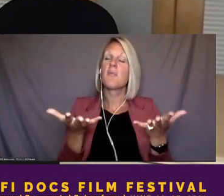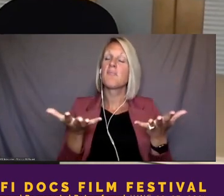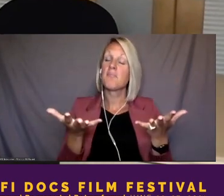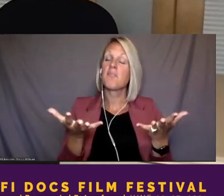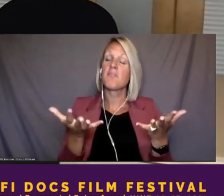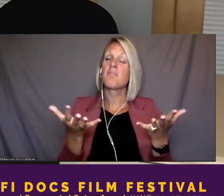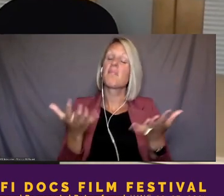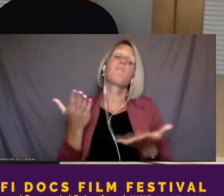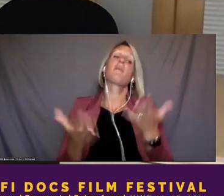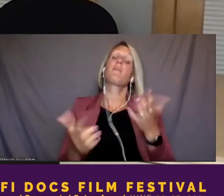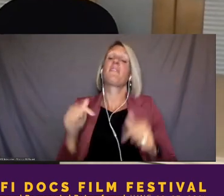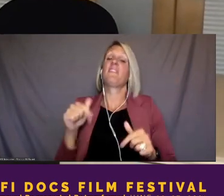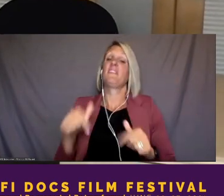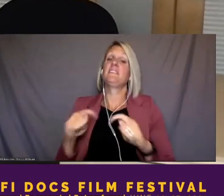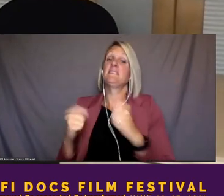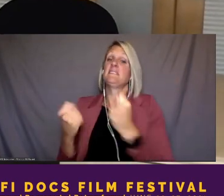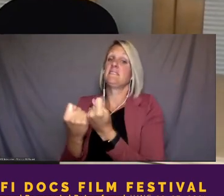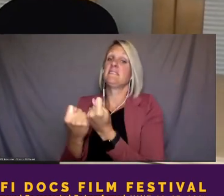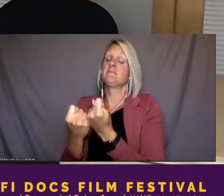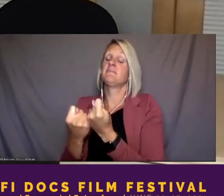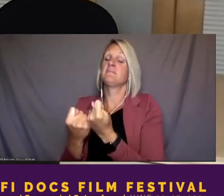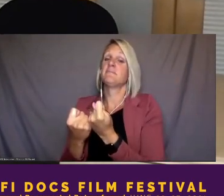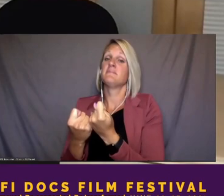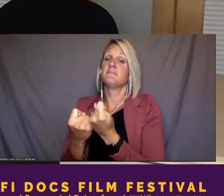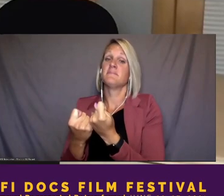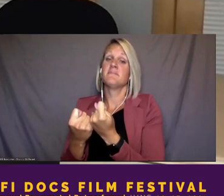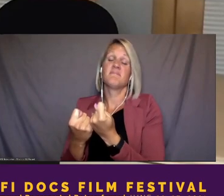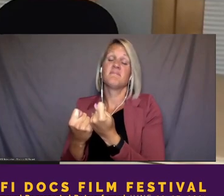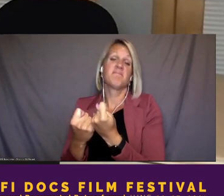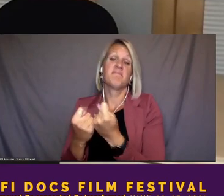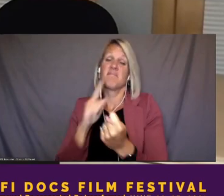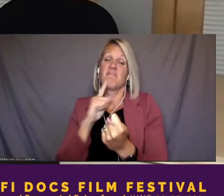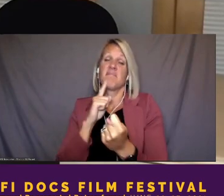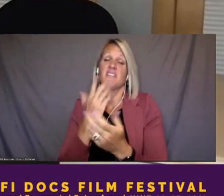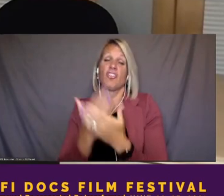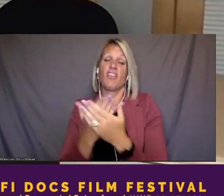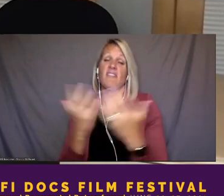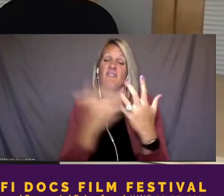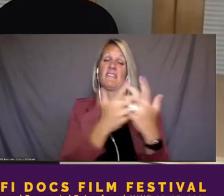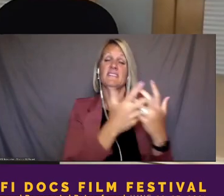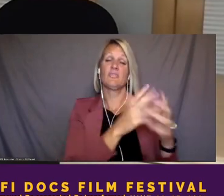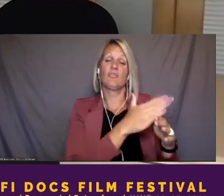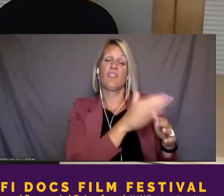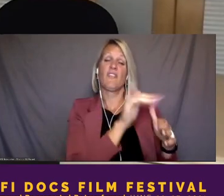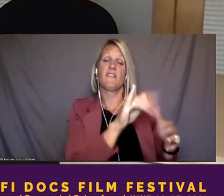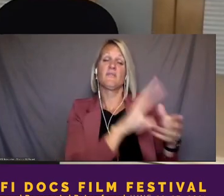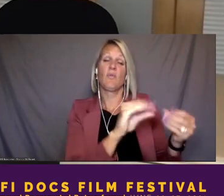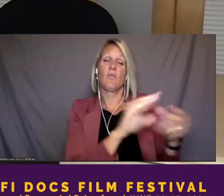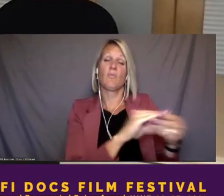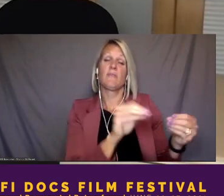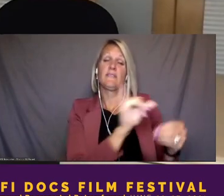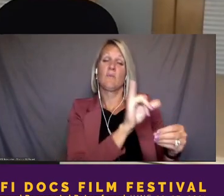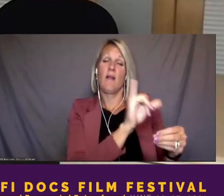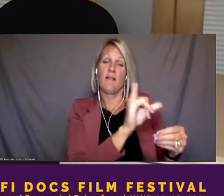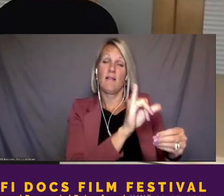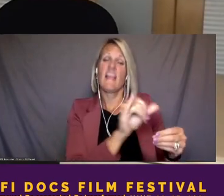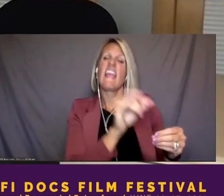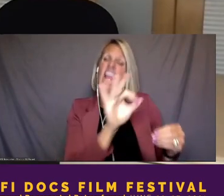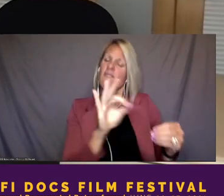have some insight to sort of share if we dove into the story.